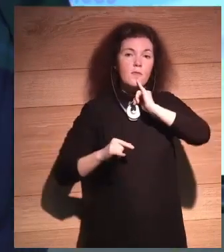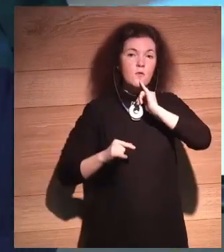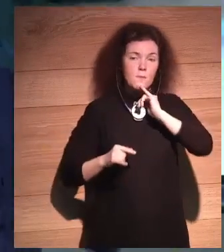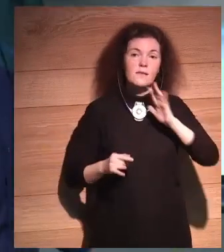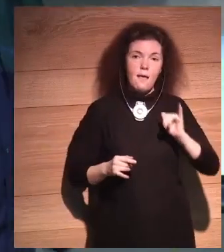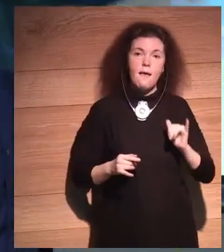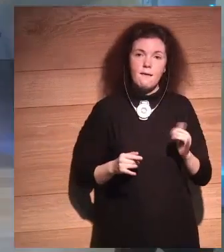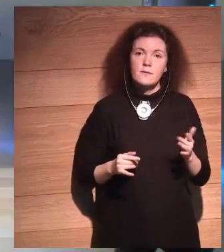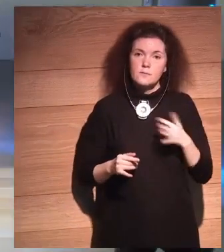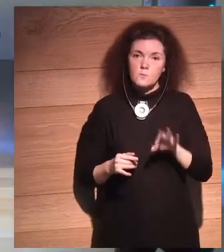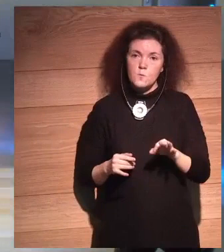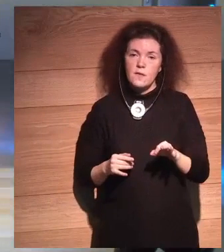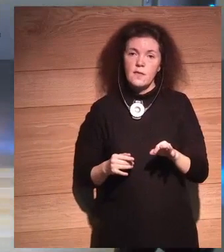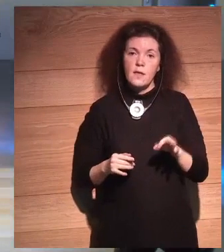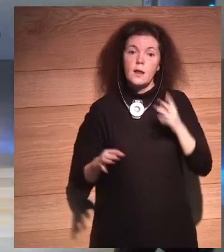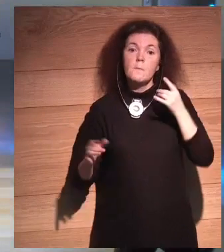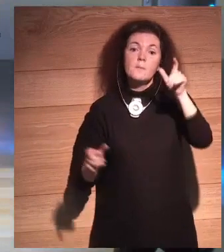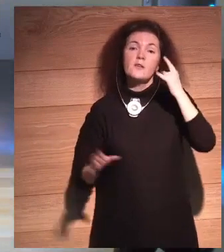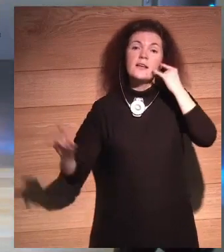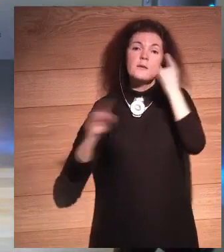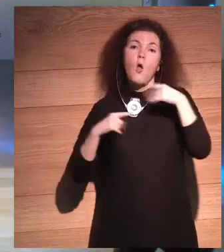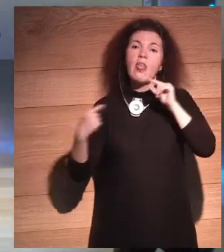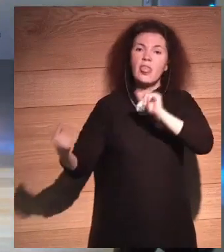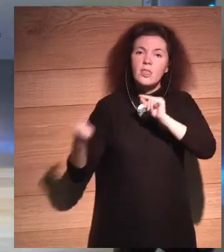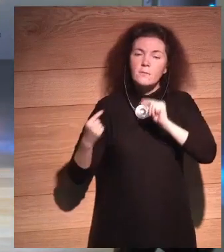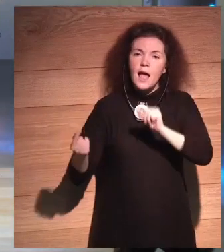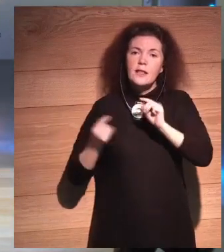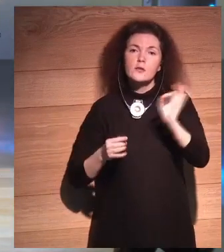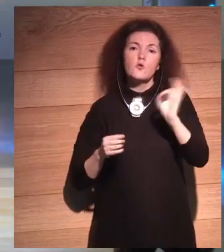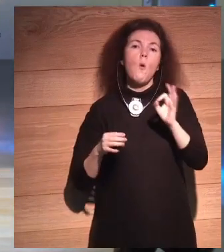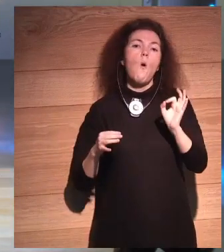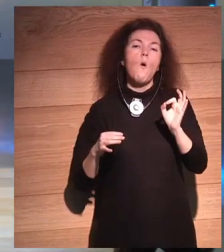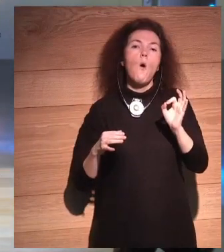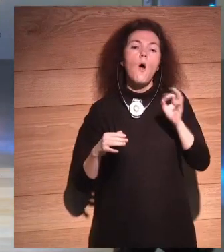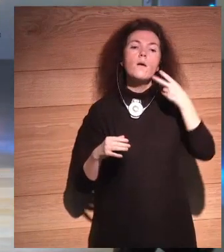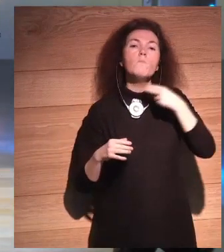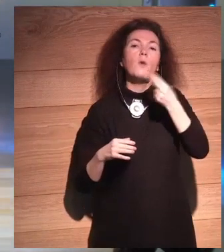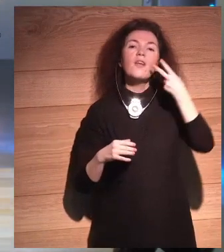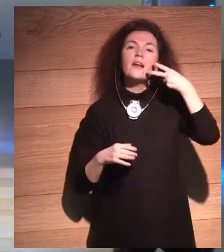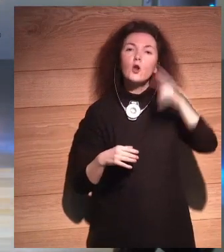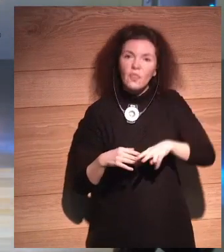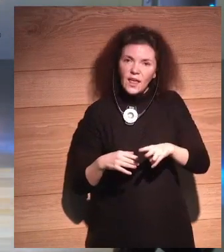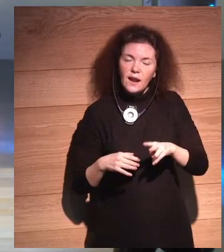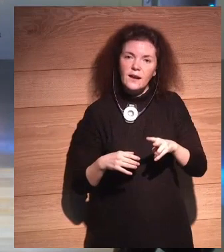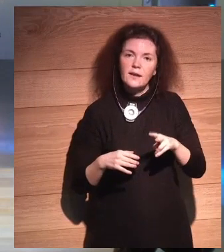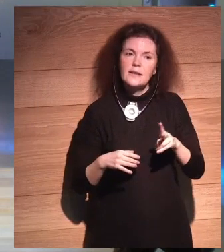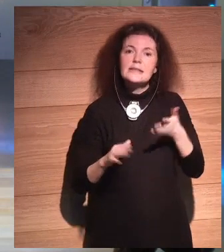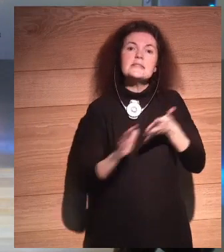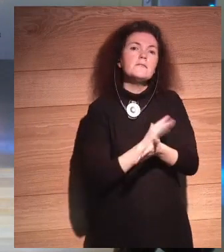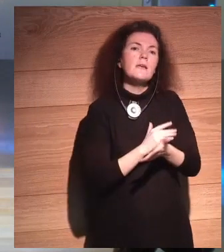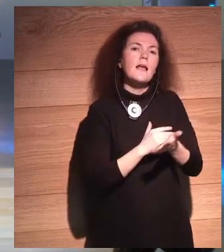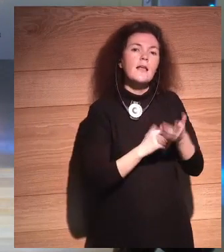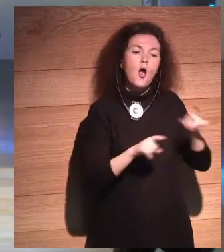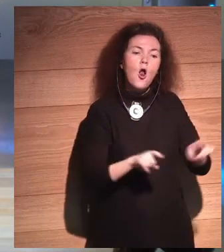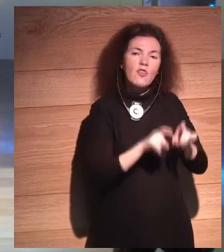call centers, debating, poker, Go, speech recognition. I mean, basically, computing is coming all the way, rising to the top.